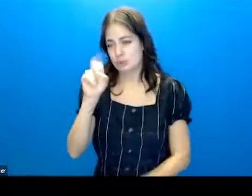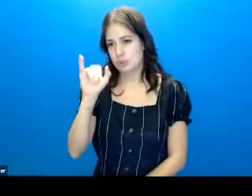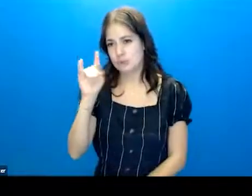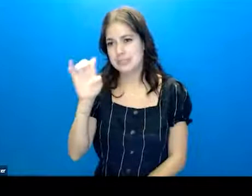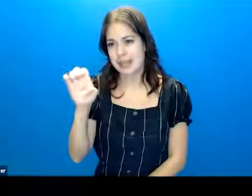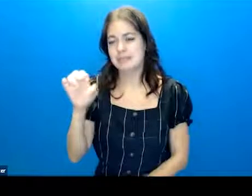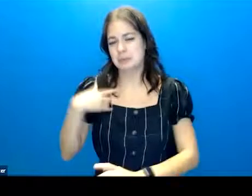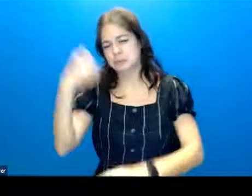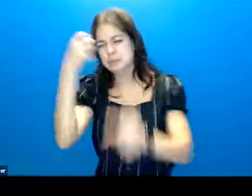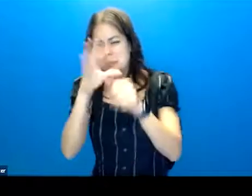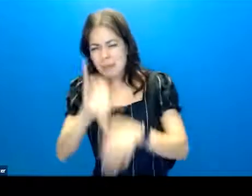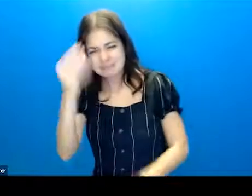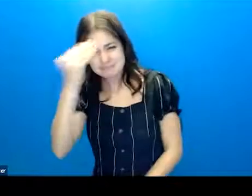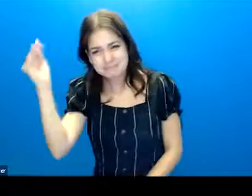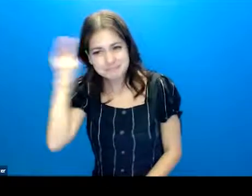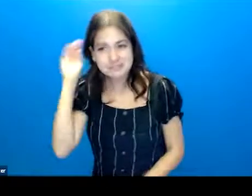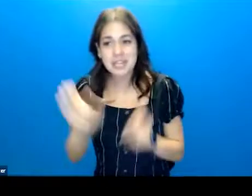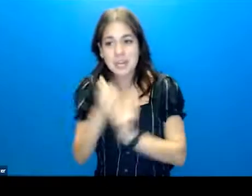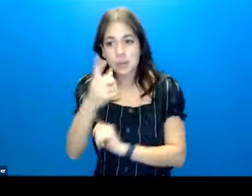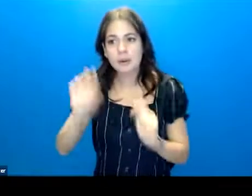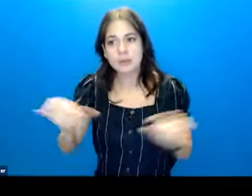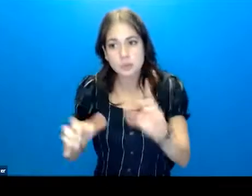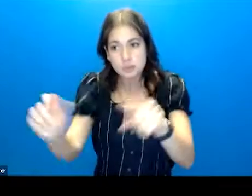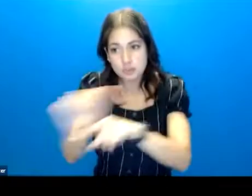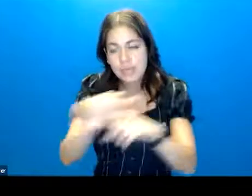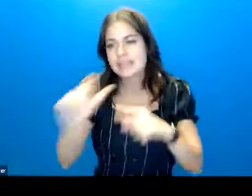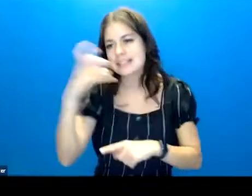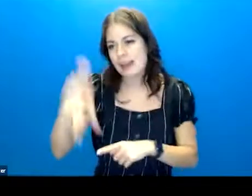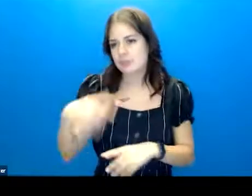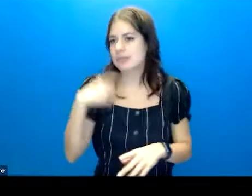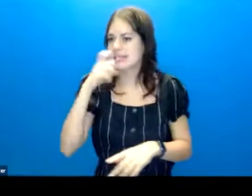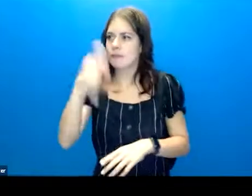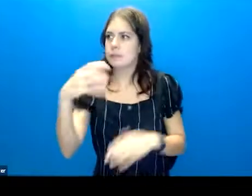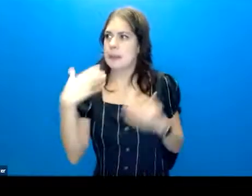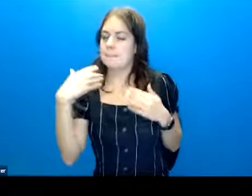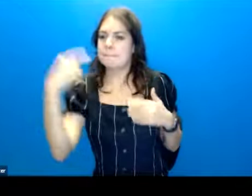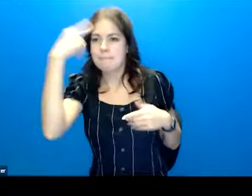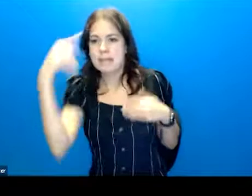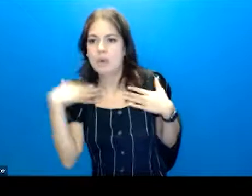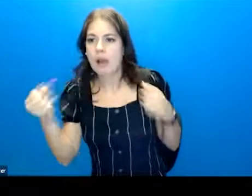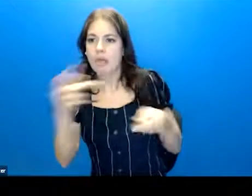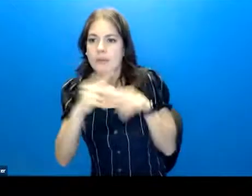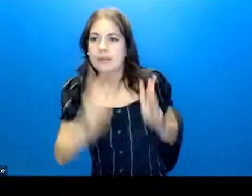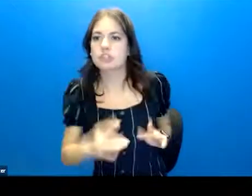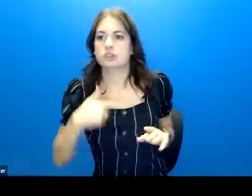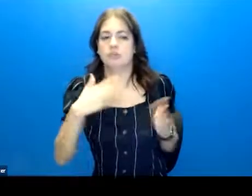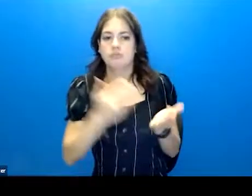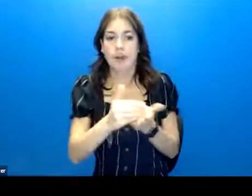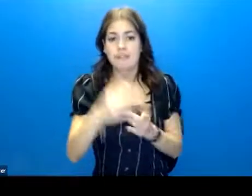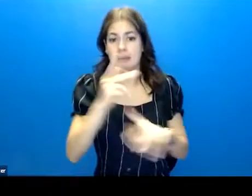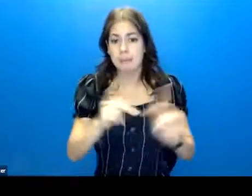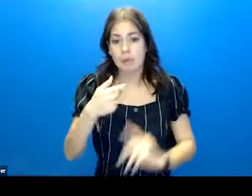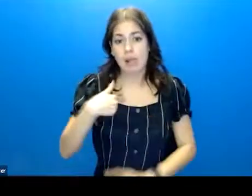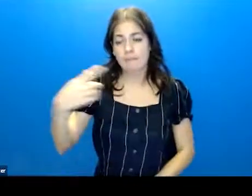So keep that in mind. So anyone who's done this training can do it. Doesn't have to be a mental health professional. Oftentimes people also have